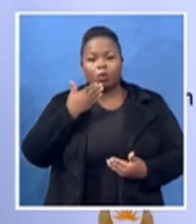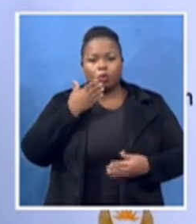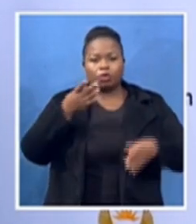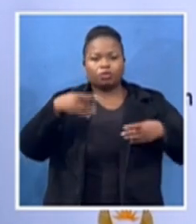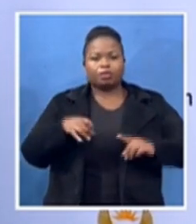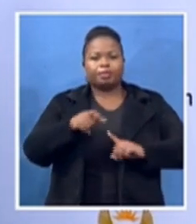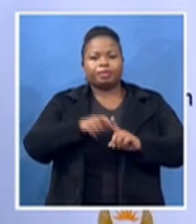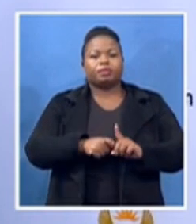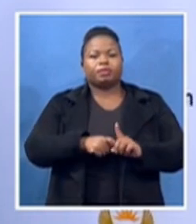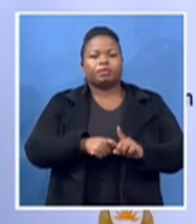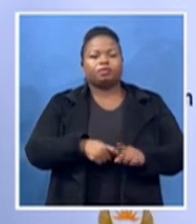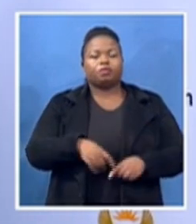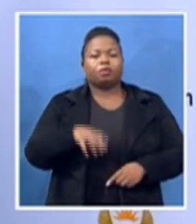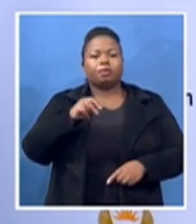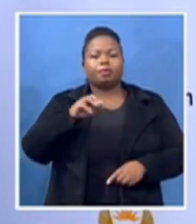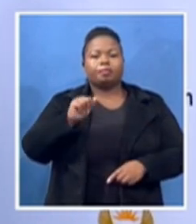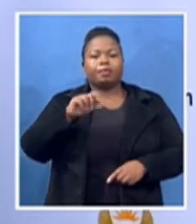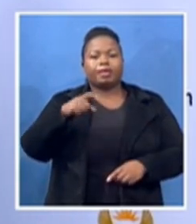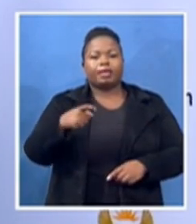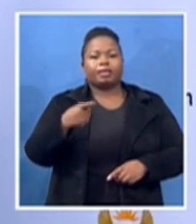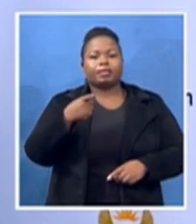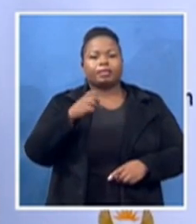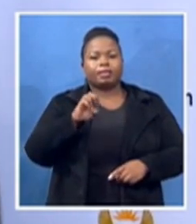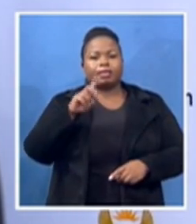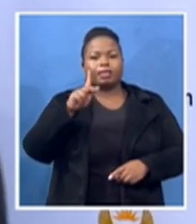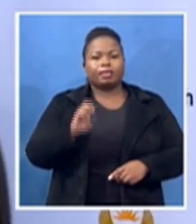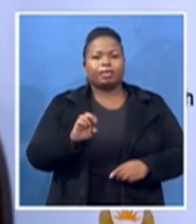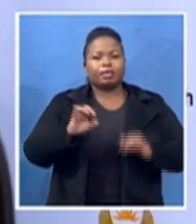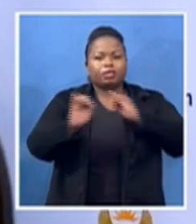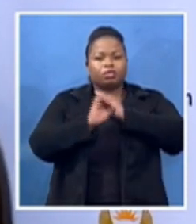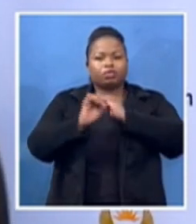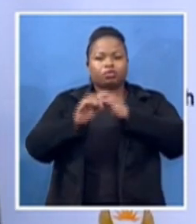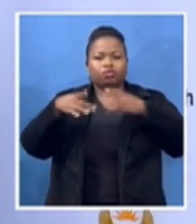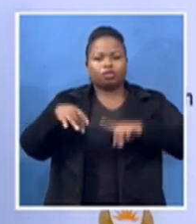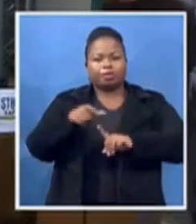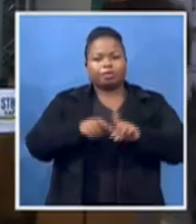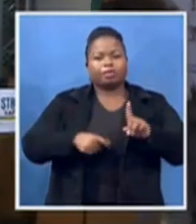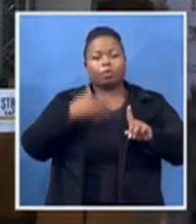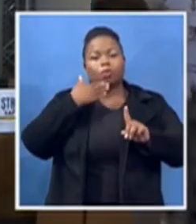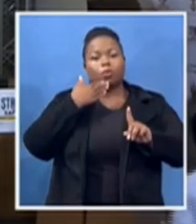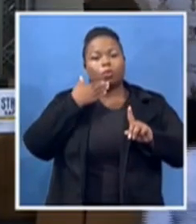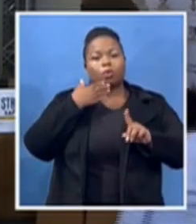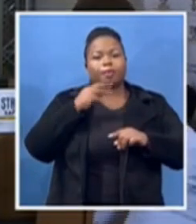uh mr tulani makanya over to you